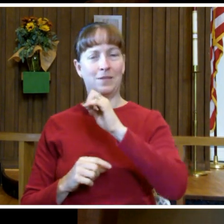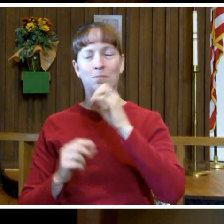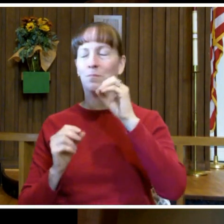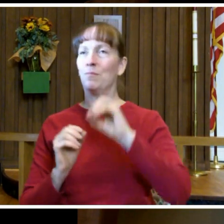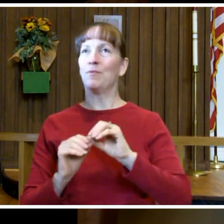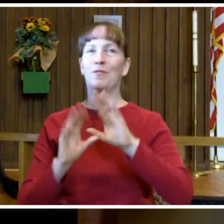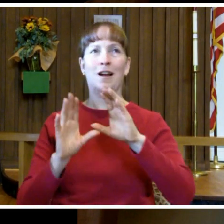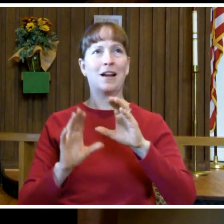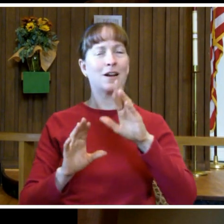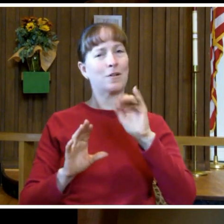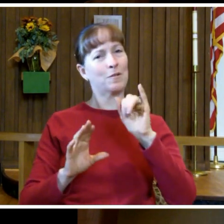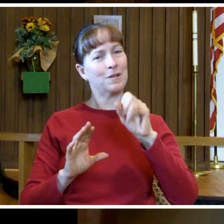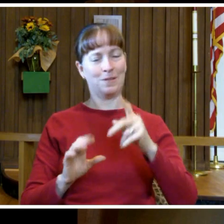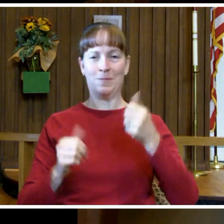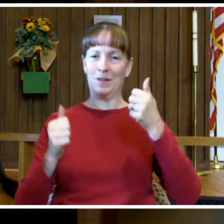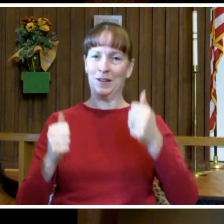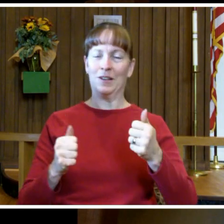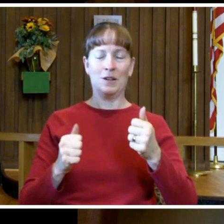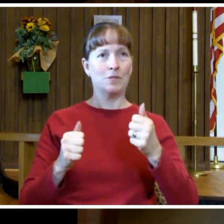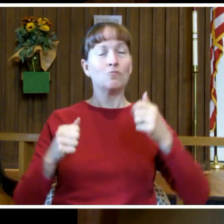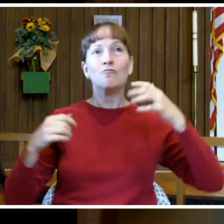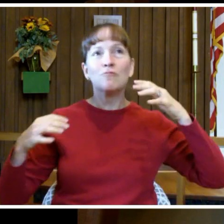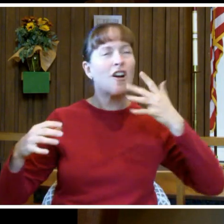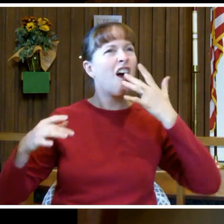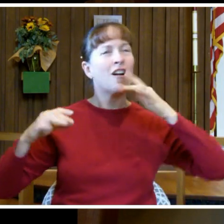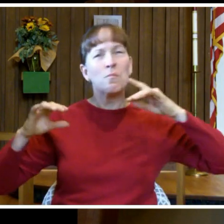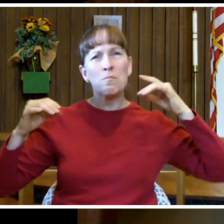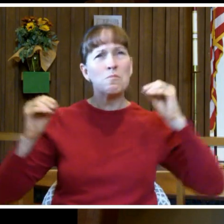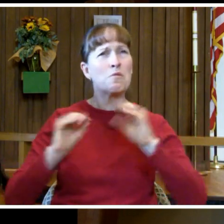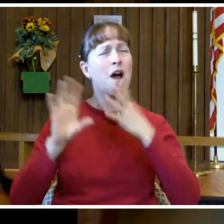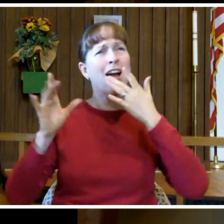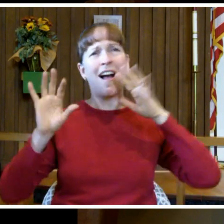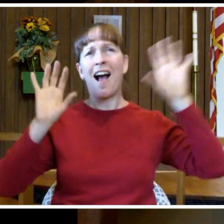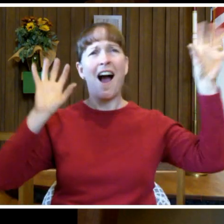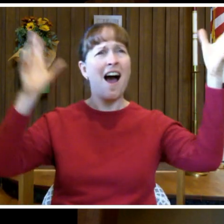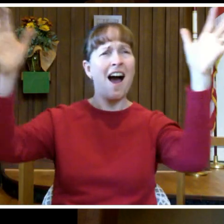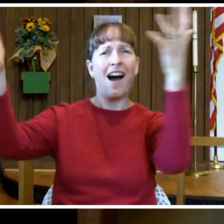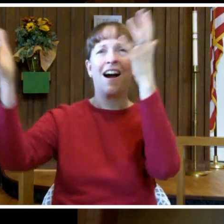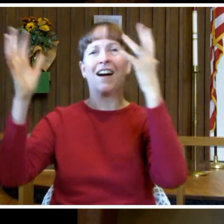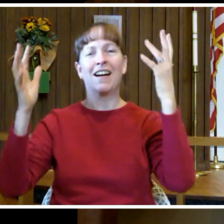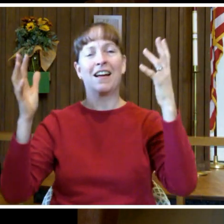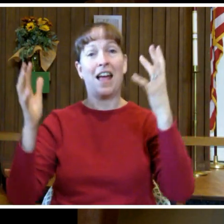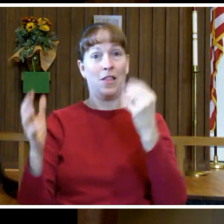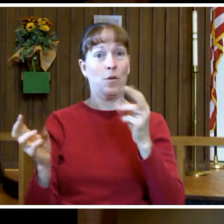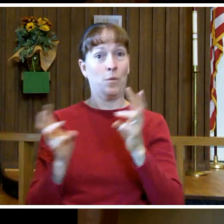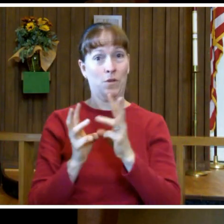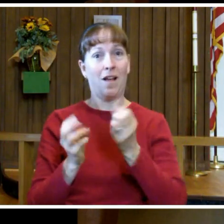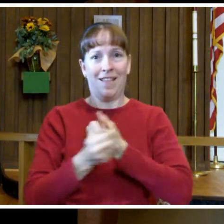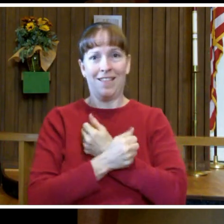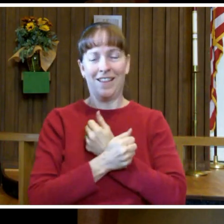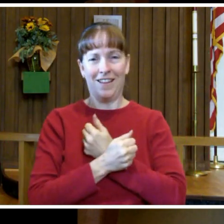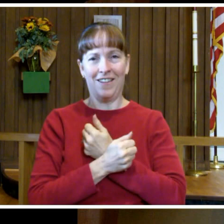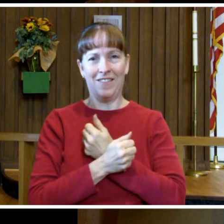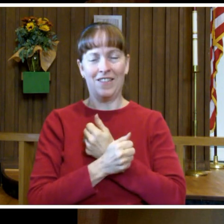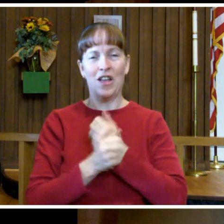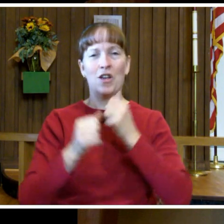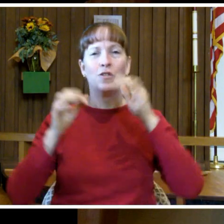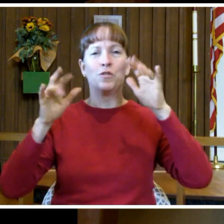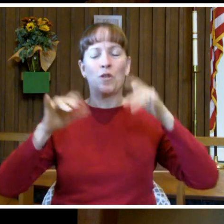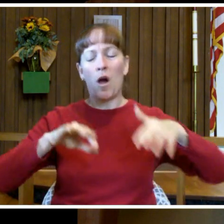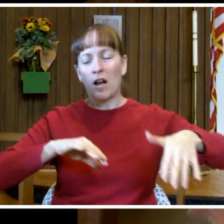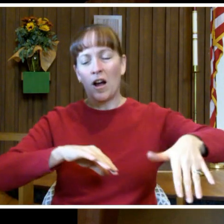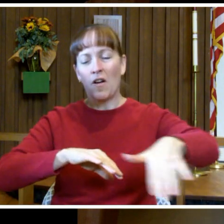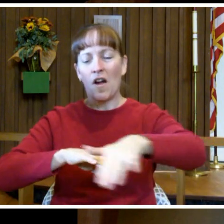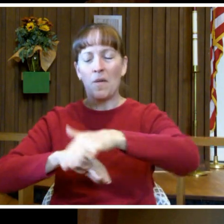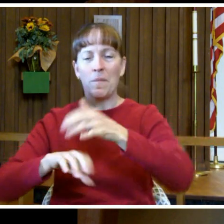bright. It's crisp. There's a riot of color on all the trees. And I love the winter. The snow covers everything. It